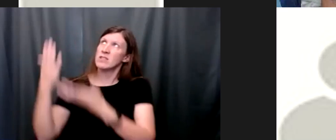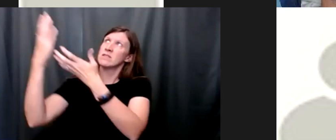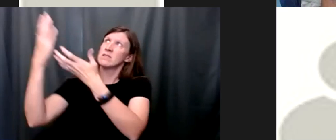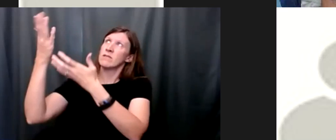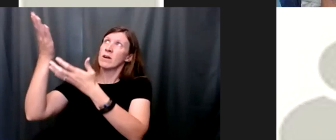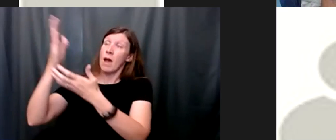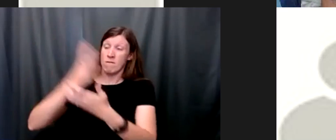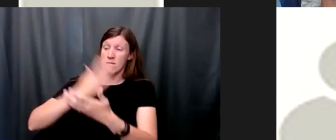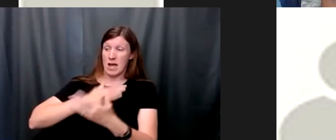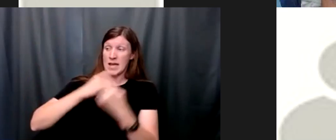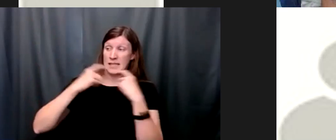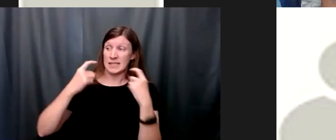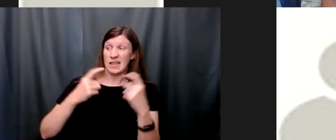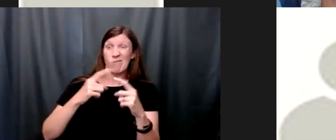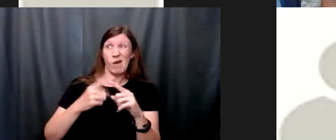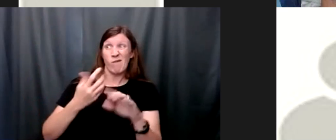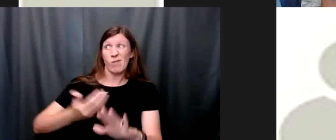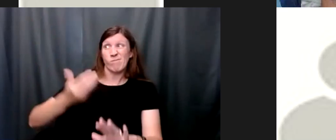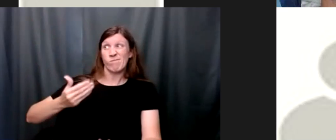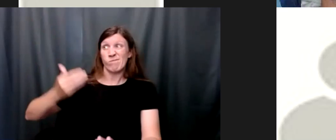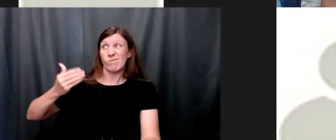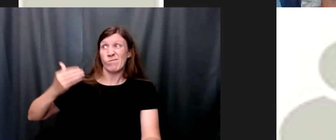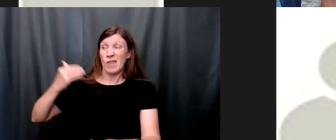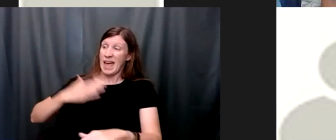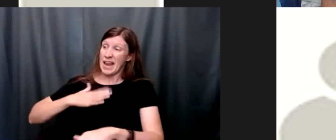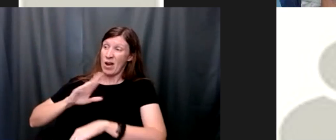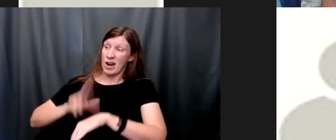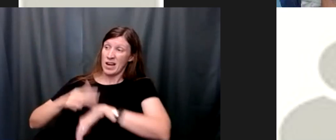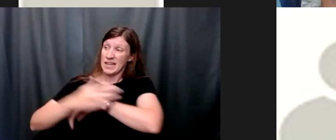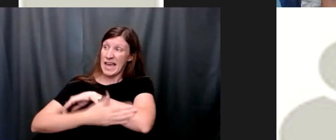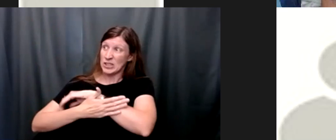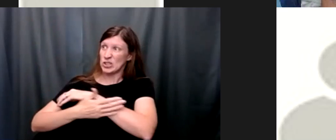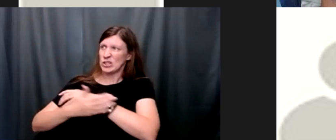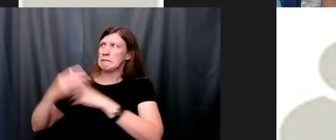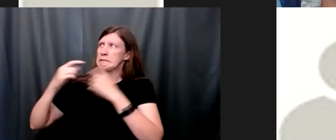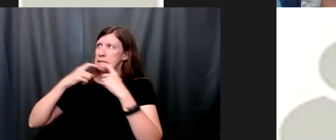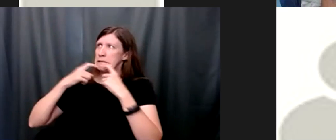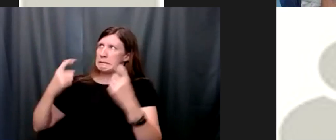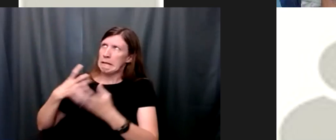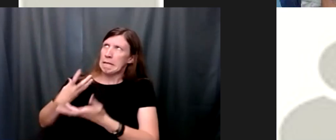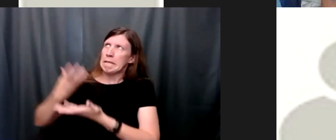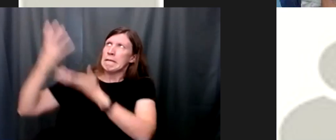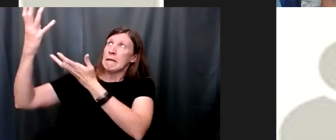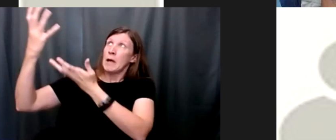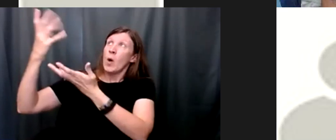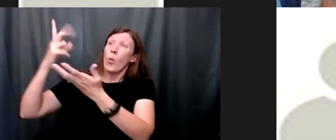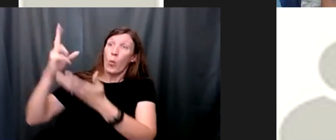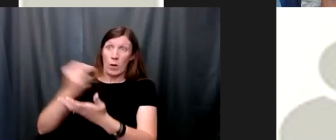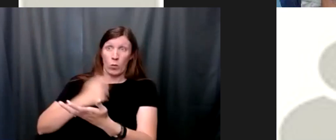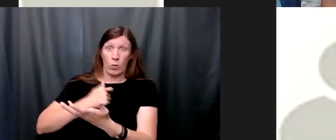own sins but for the sins of their ancestors and their nation and here's what's amazing when they do that god moves in a powerful way